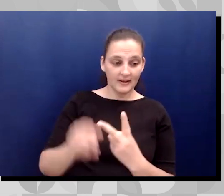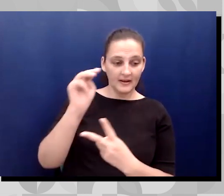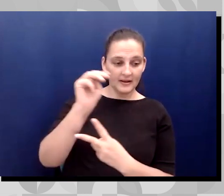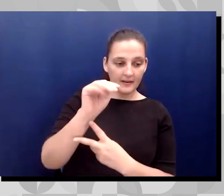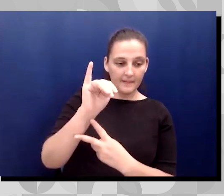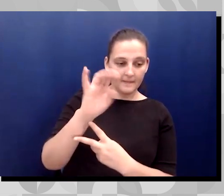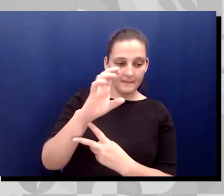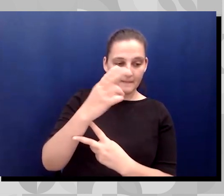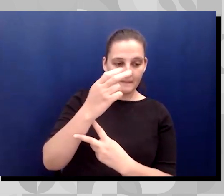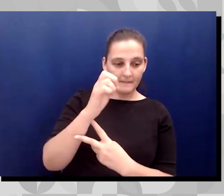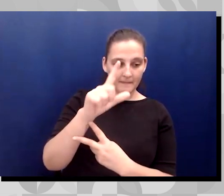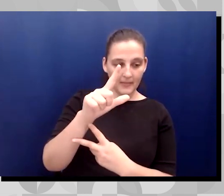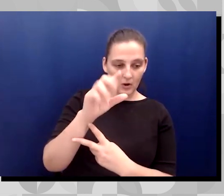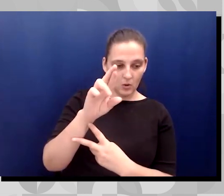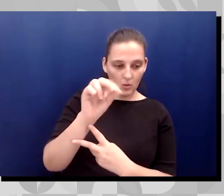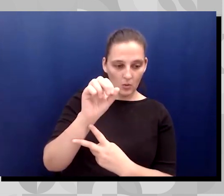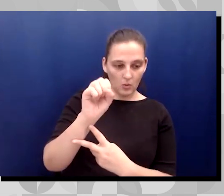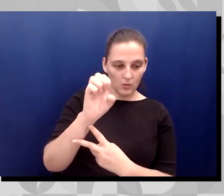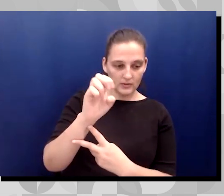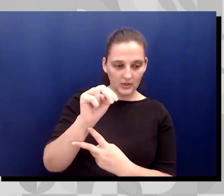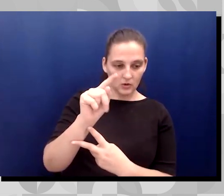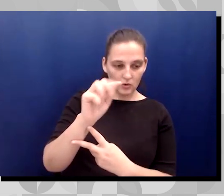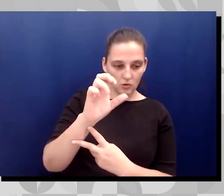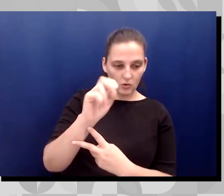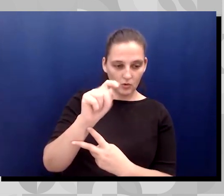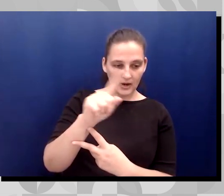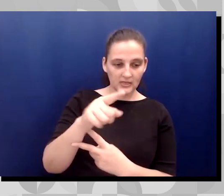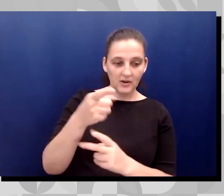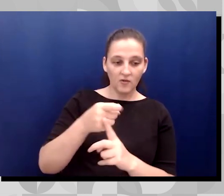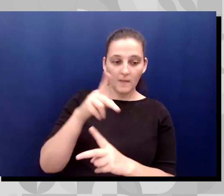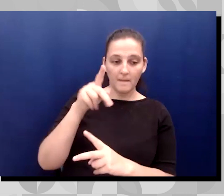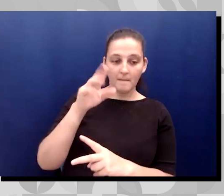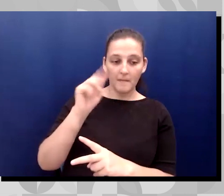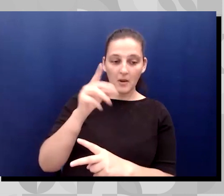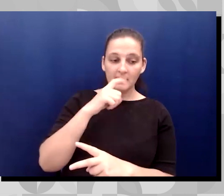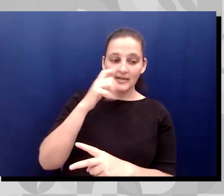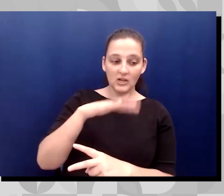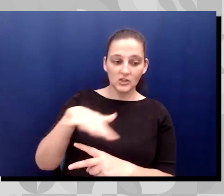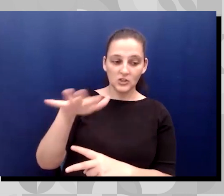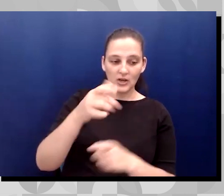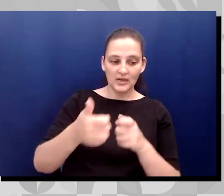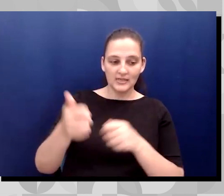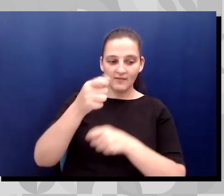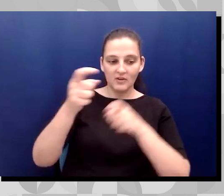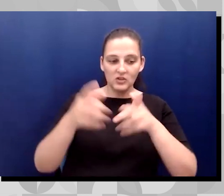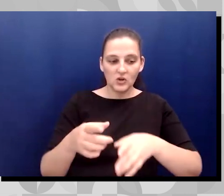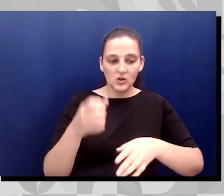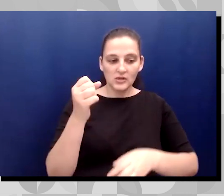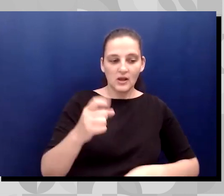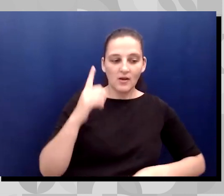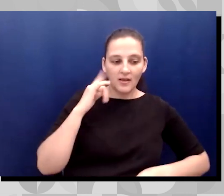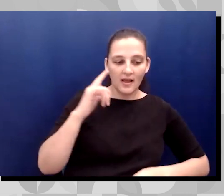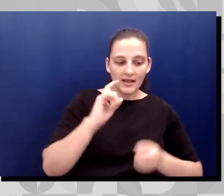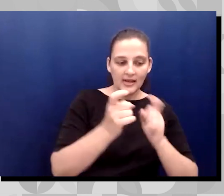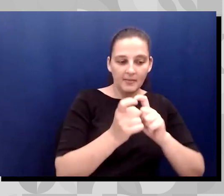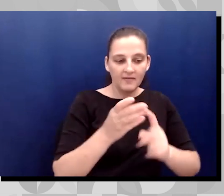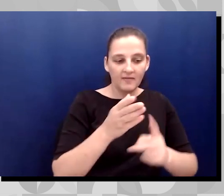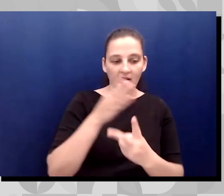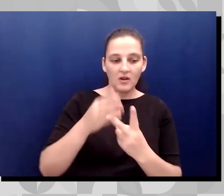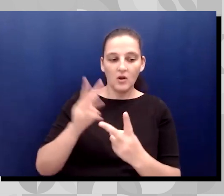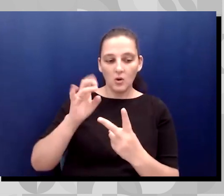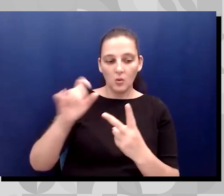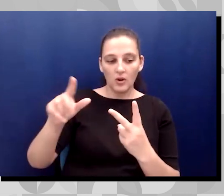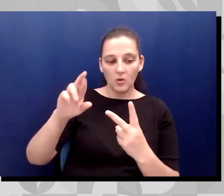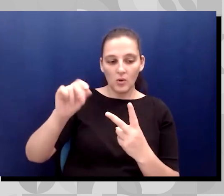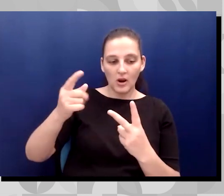Rosenkratz who is from Palm desert and is the executive director at SoCal adaptive and Mr. Will Rogers, who is an athlete and